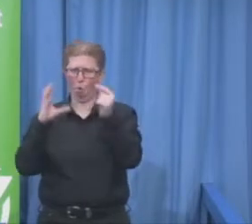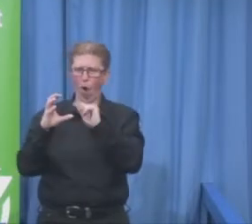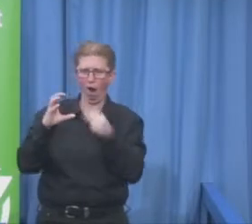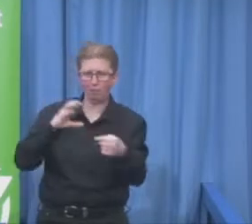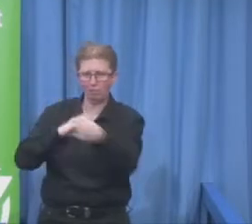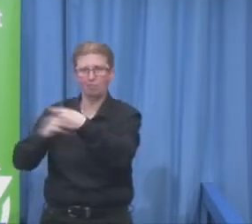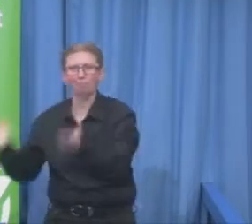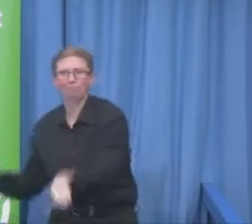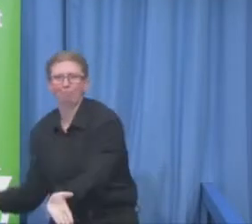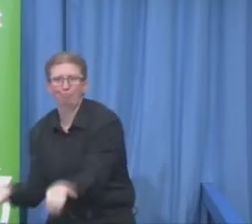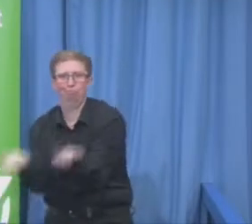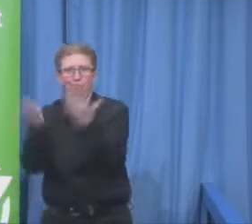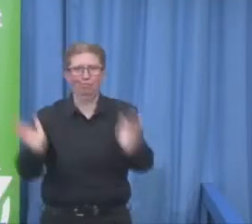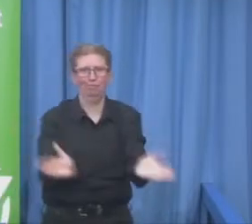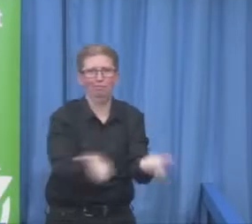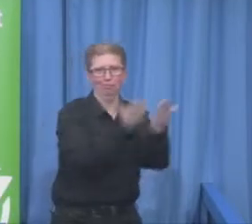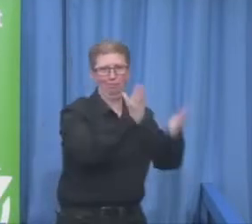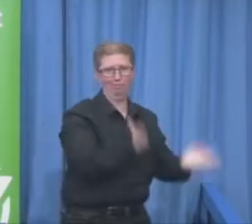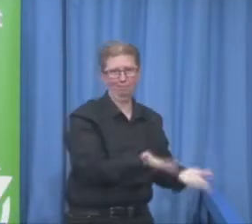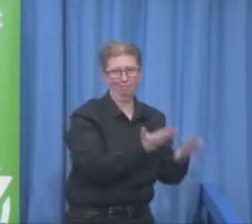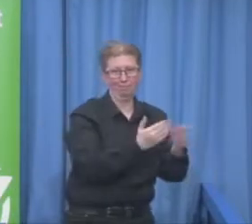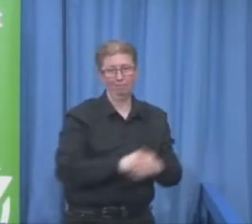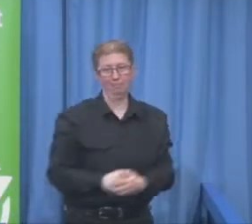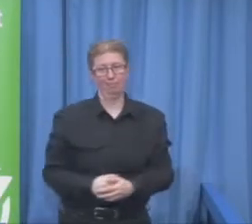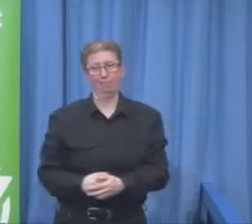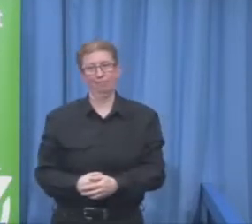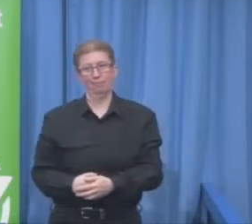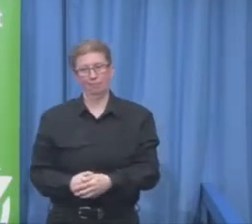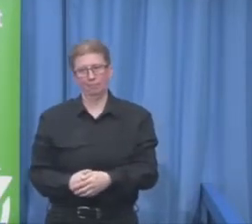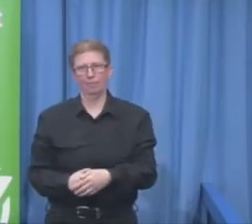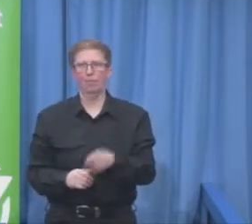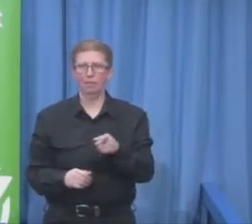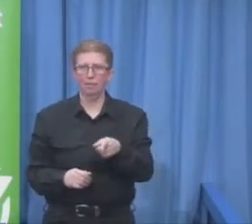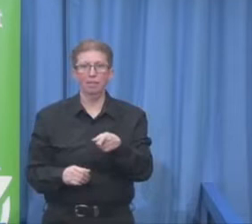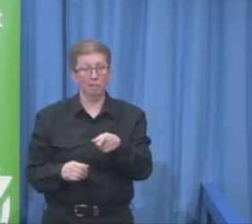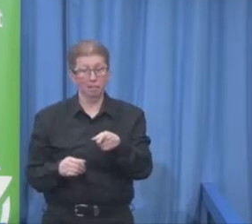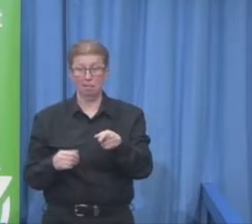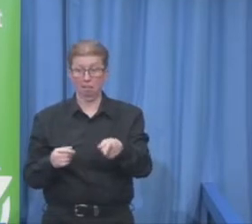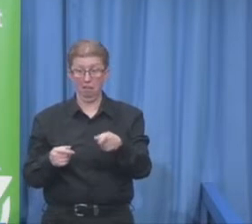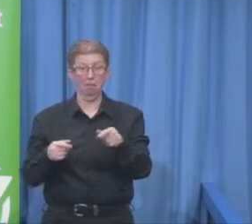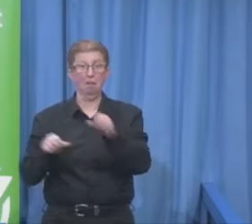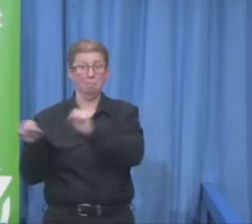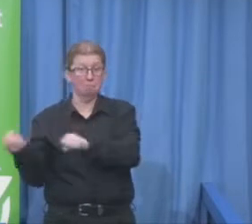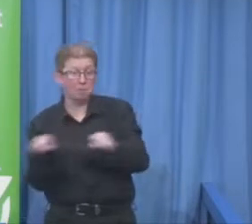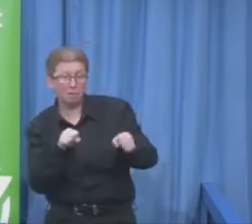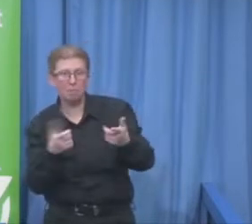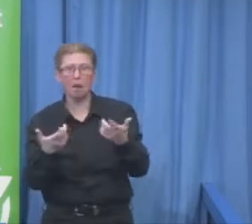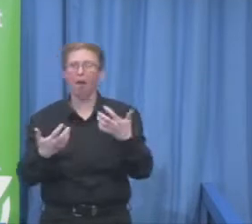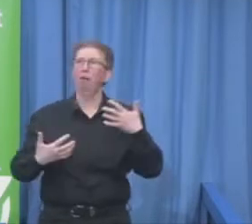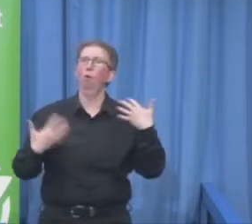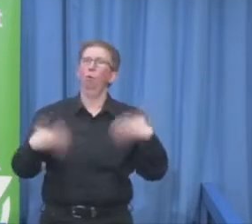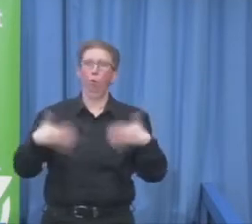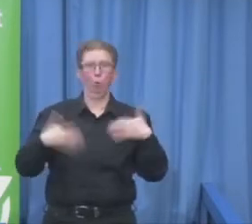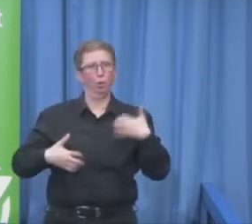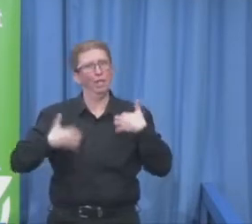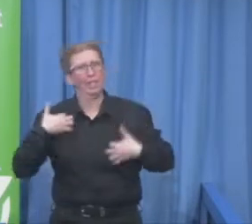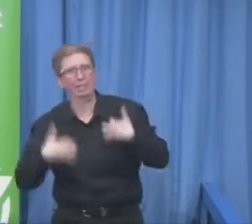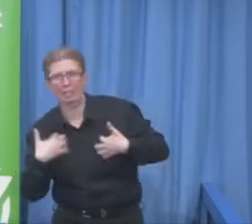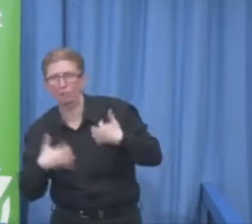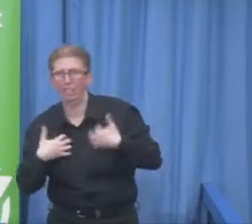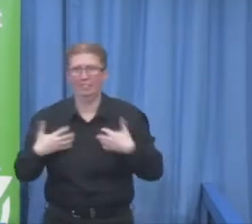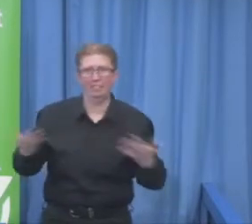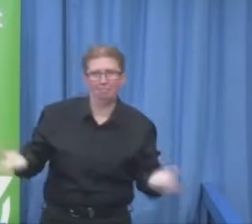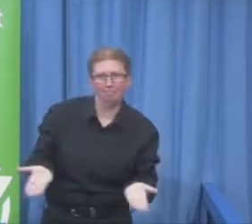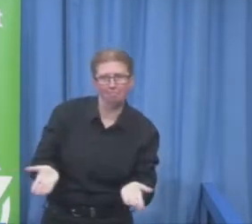exciting opportunity. Magnum is known for doing photography with social value,